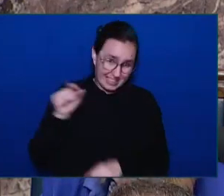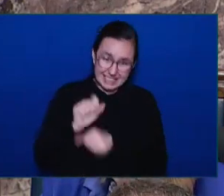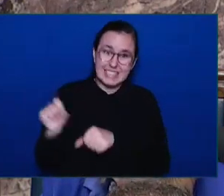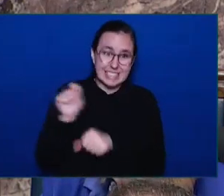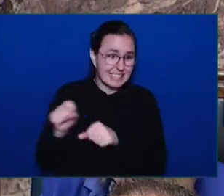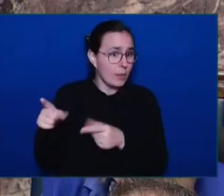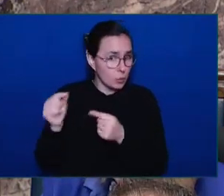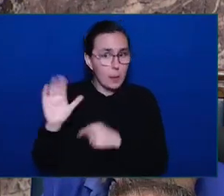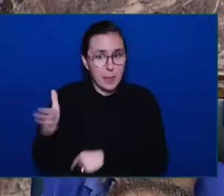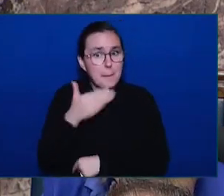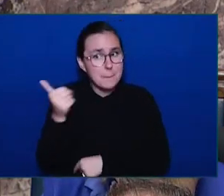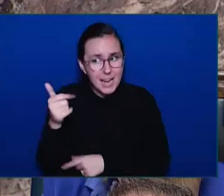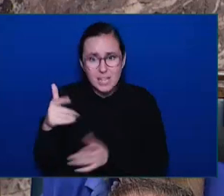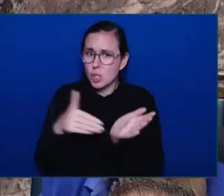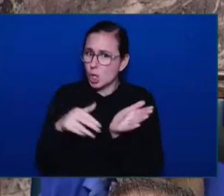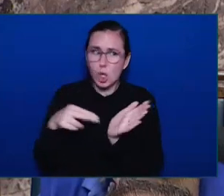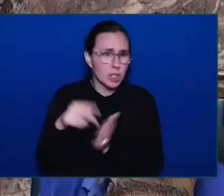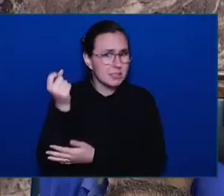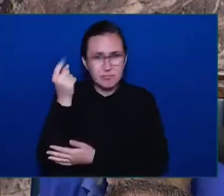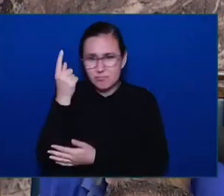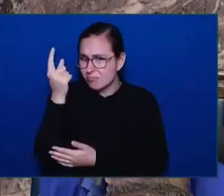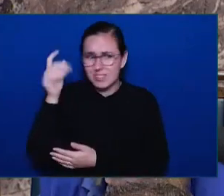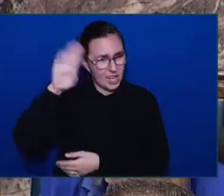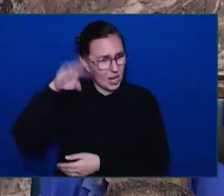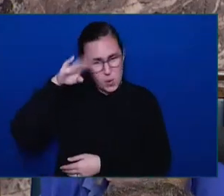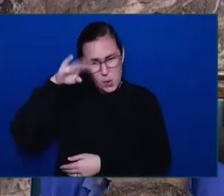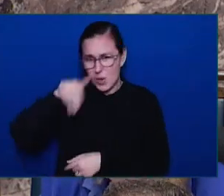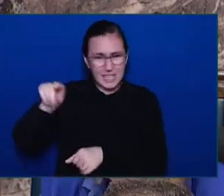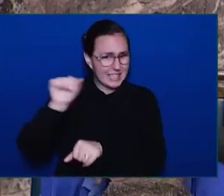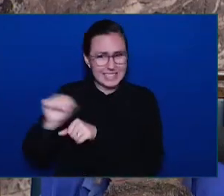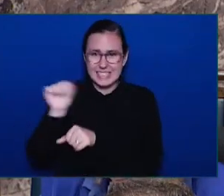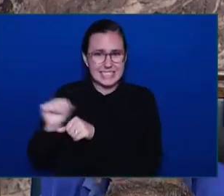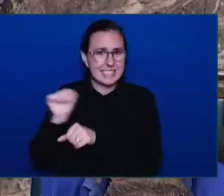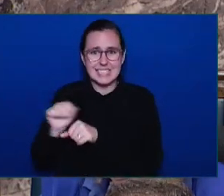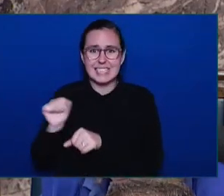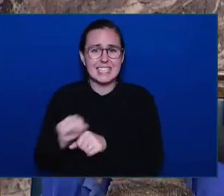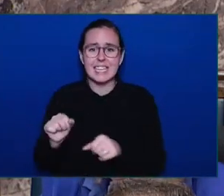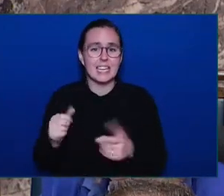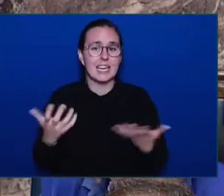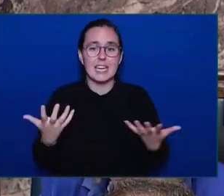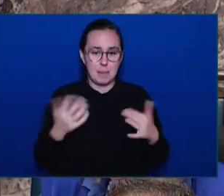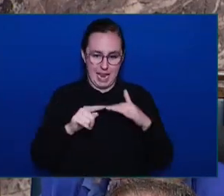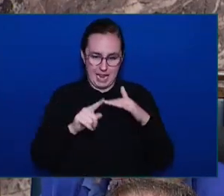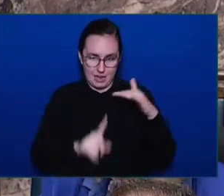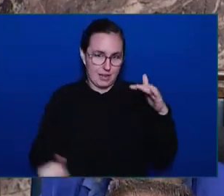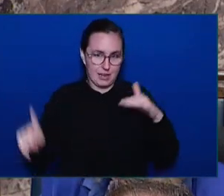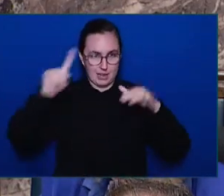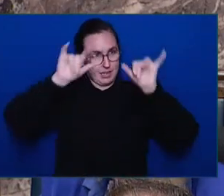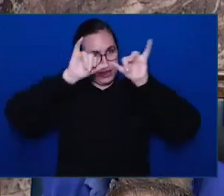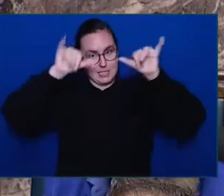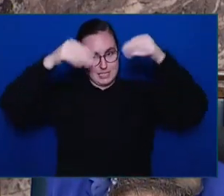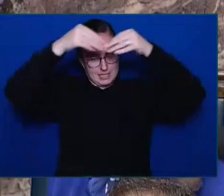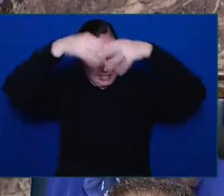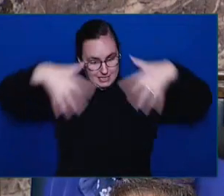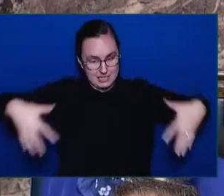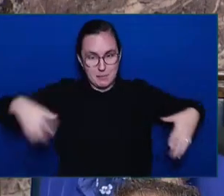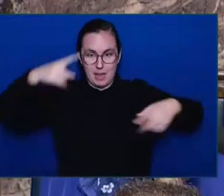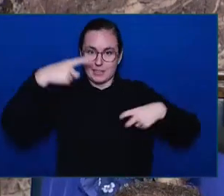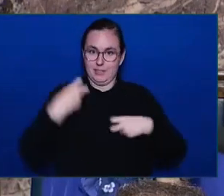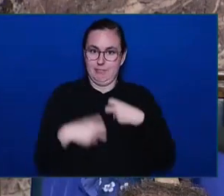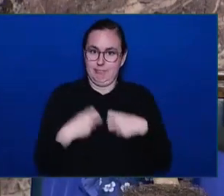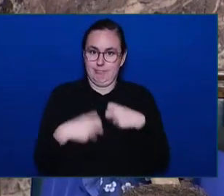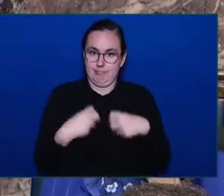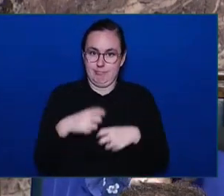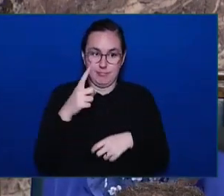about where it starts at the top. It's about the Premier. It's about the Minister. It's about doing